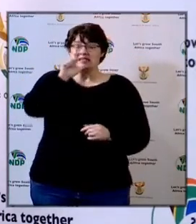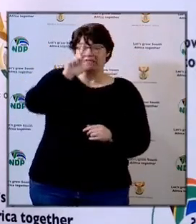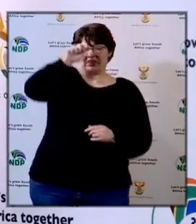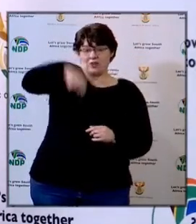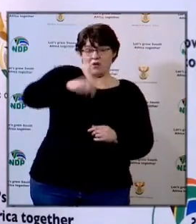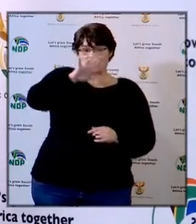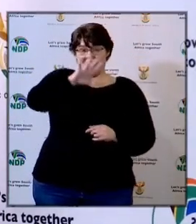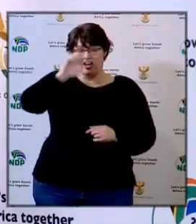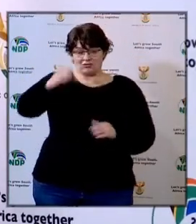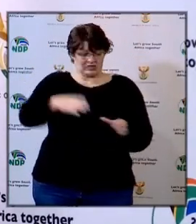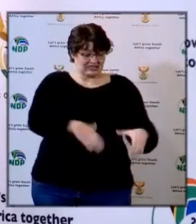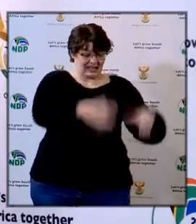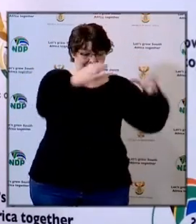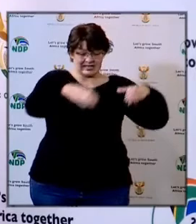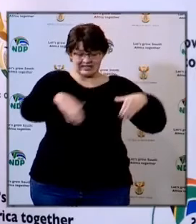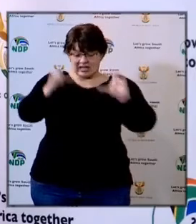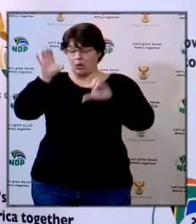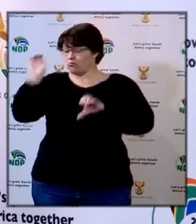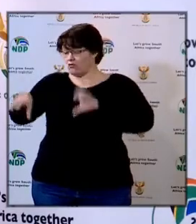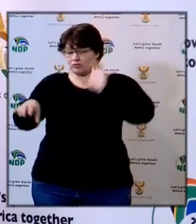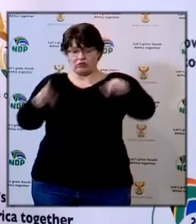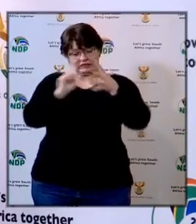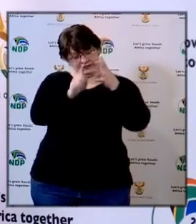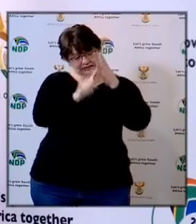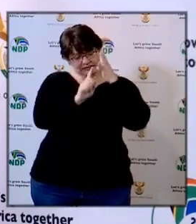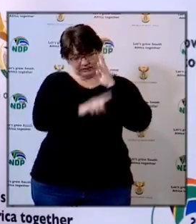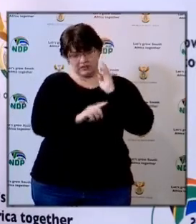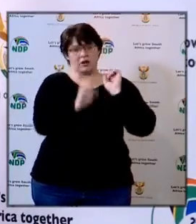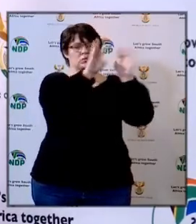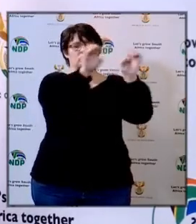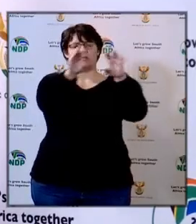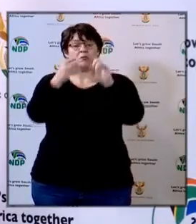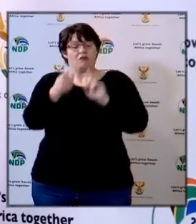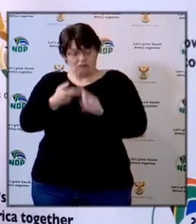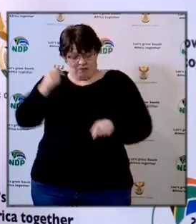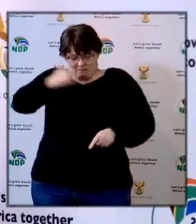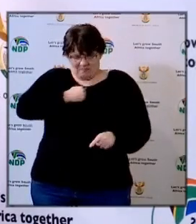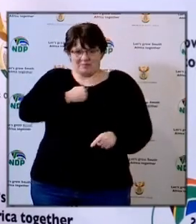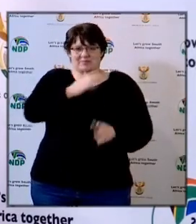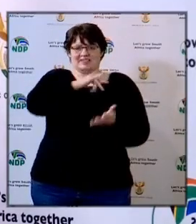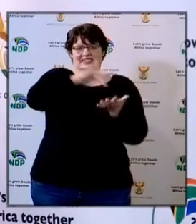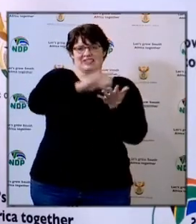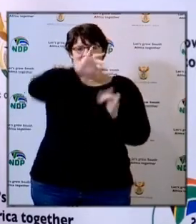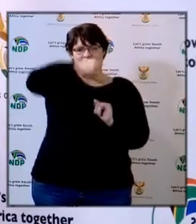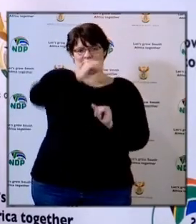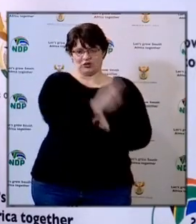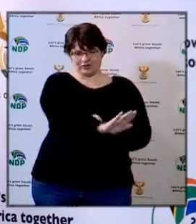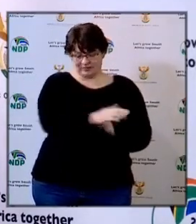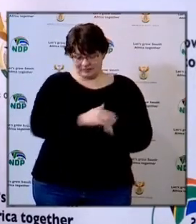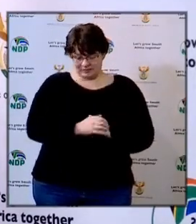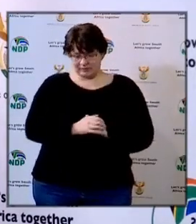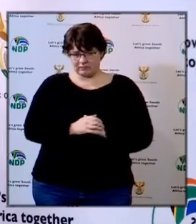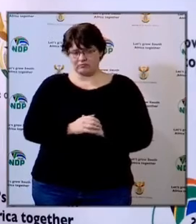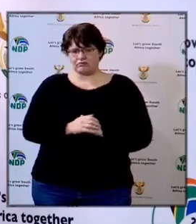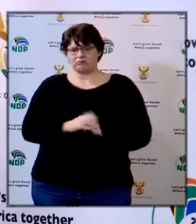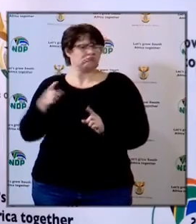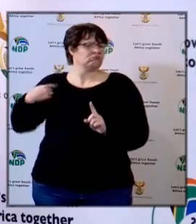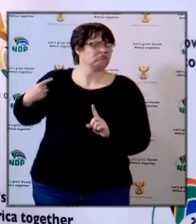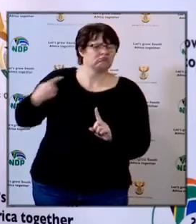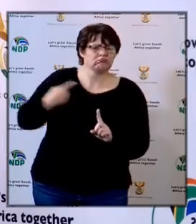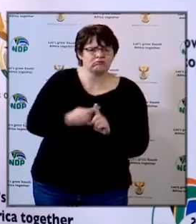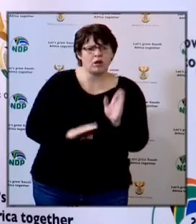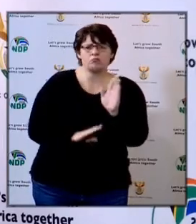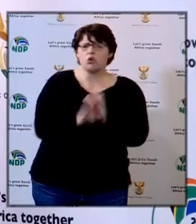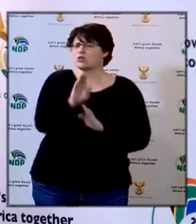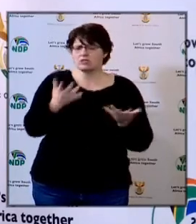,500 tanks to all the province from our command center. Just in terms of the progress today